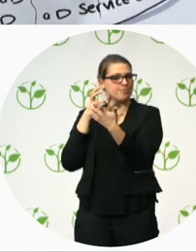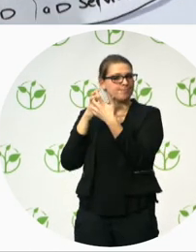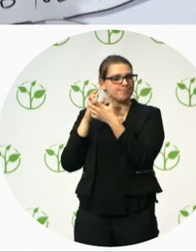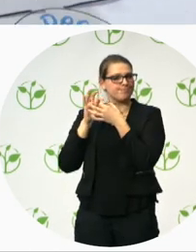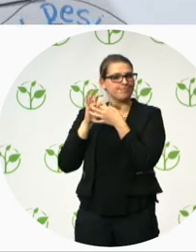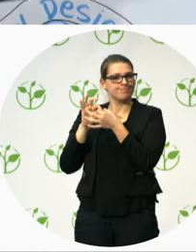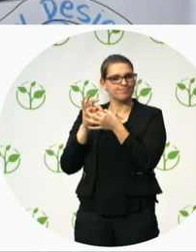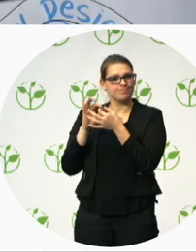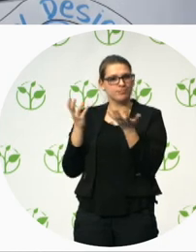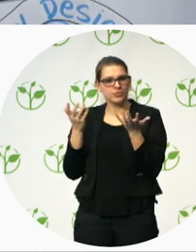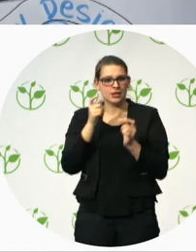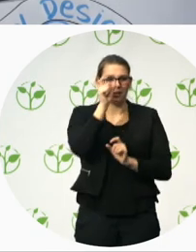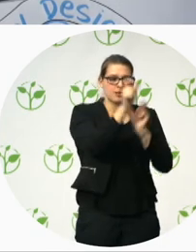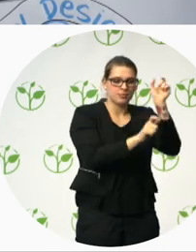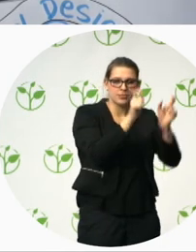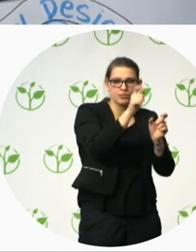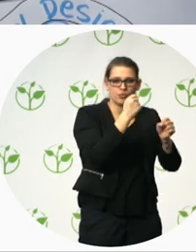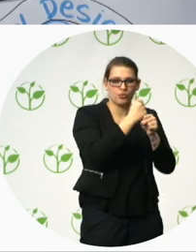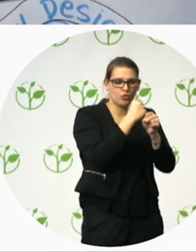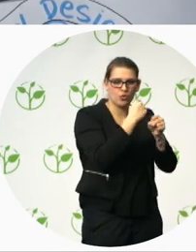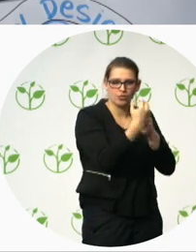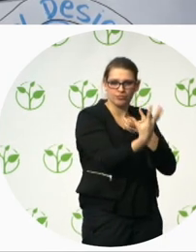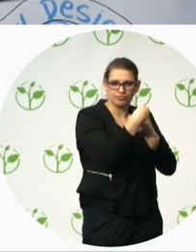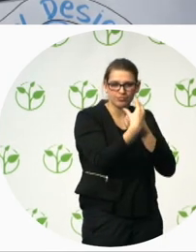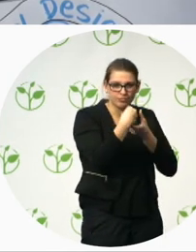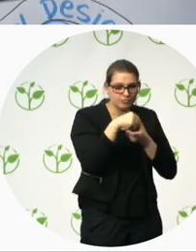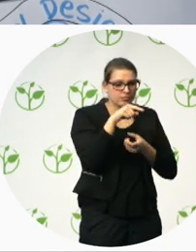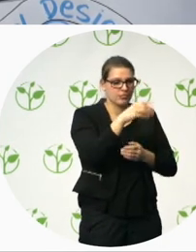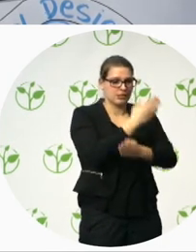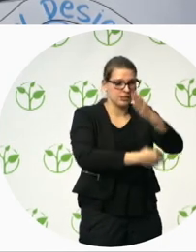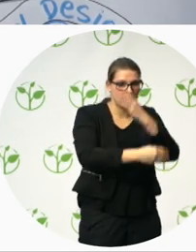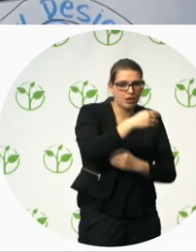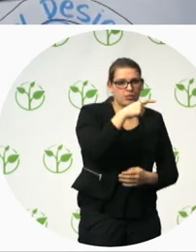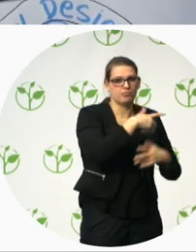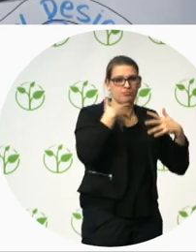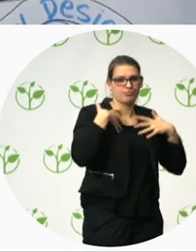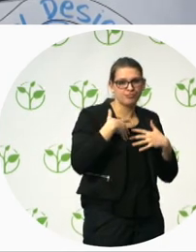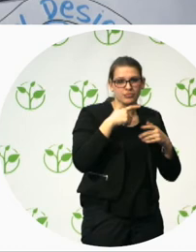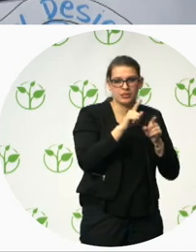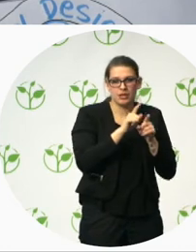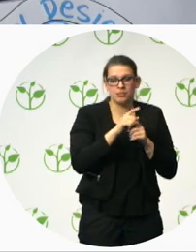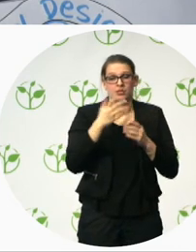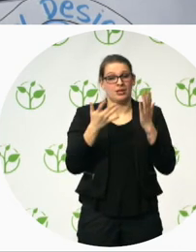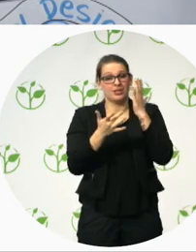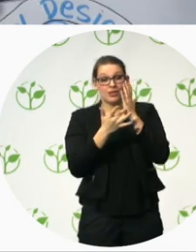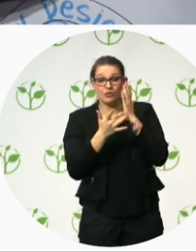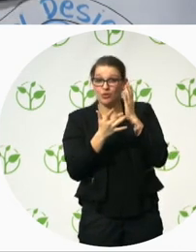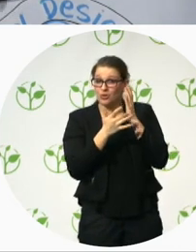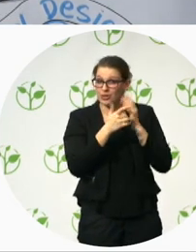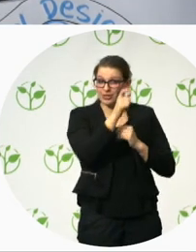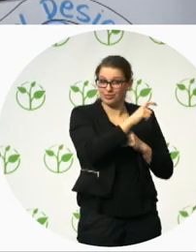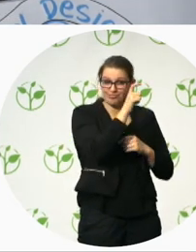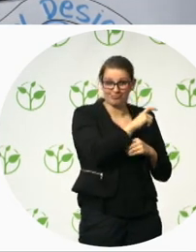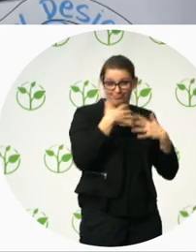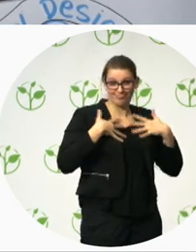disabilities as a source, but also a technical, um, expert to give them information on how to really